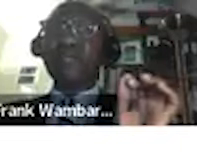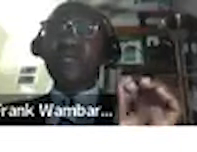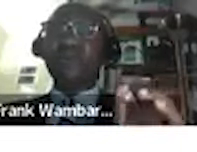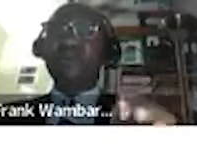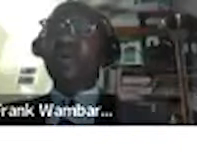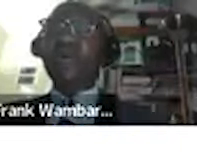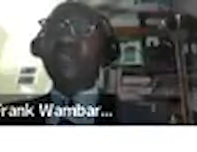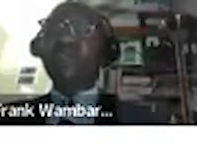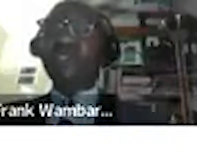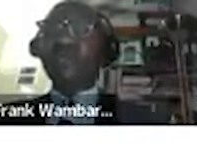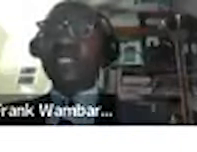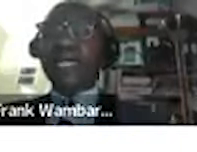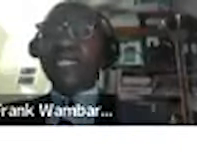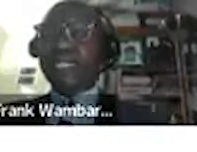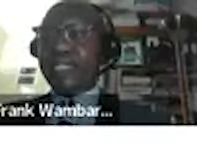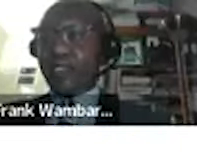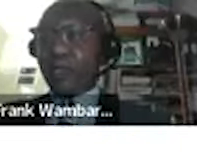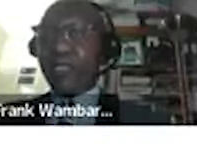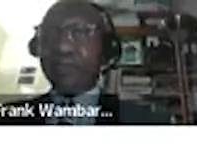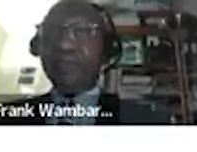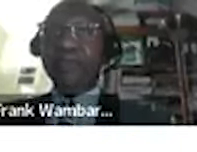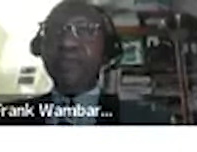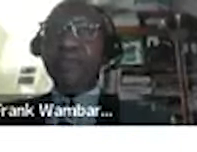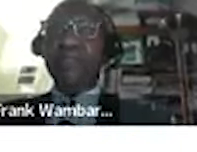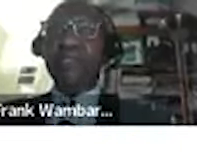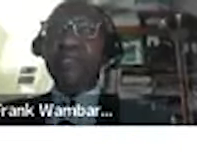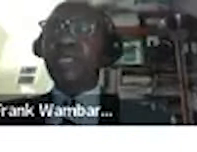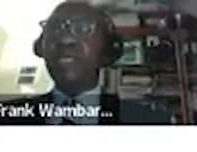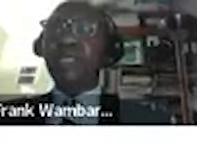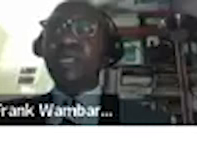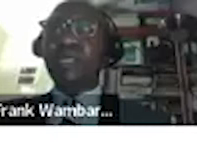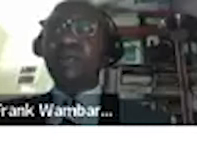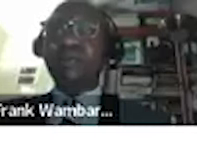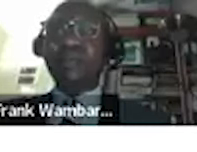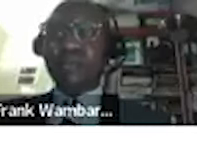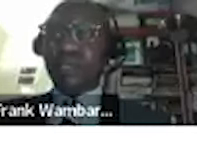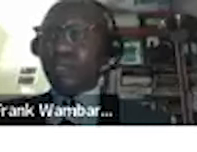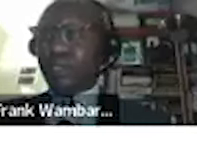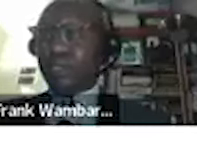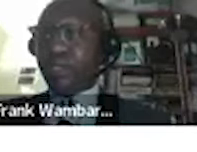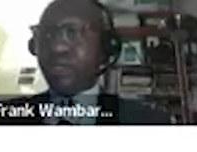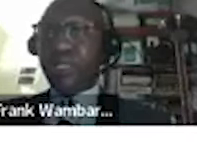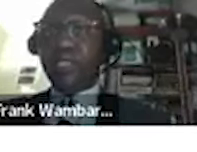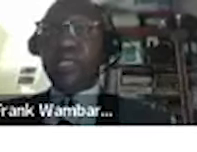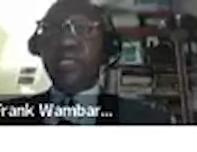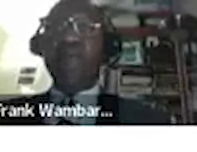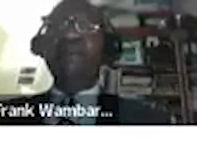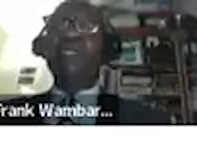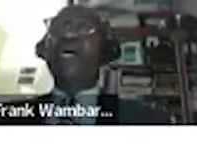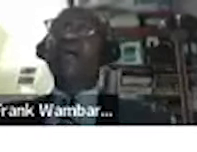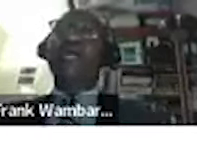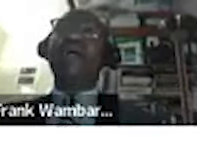waiting for you when you move to the country that you are going um so this